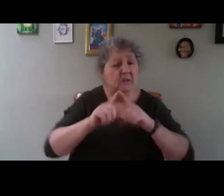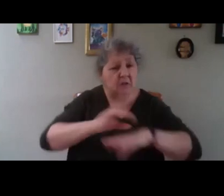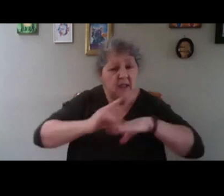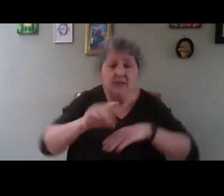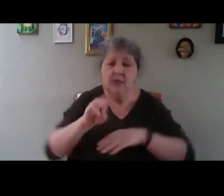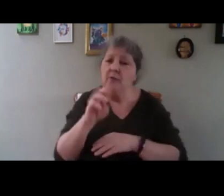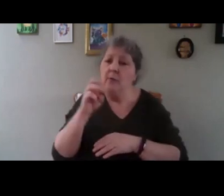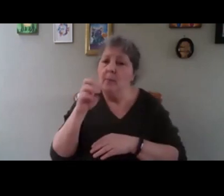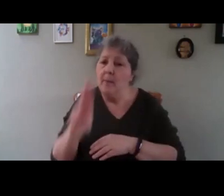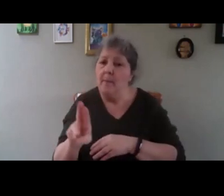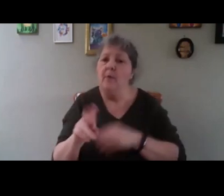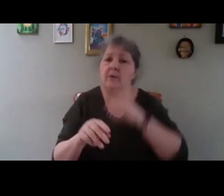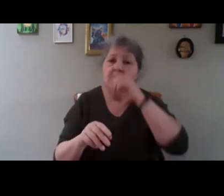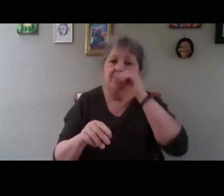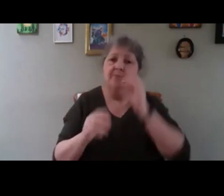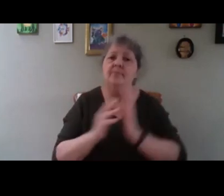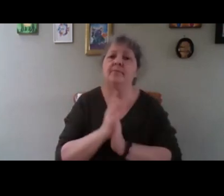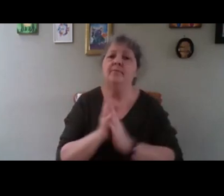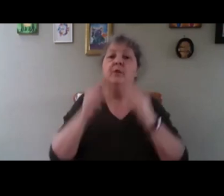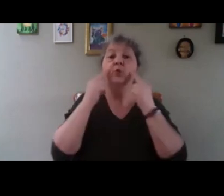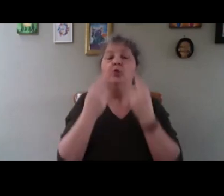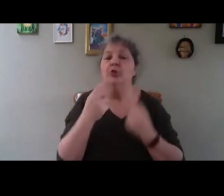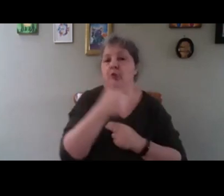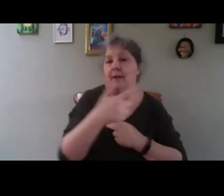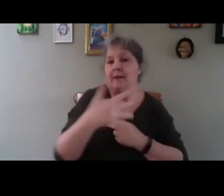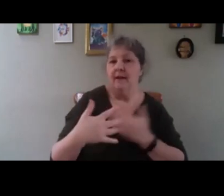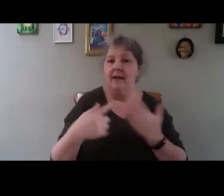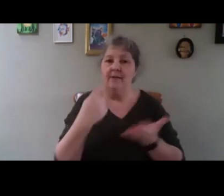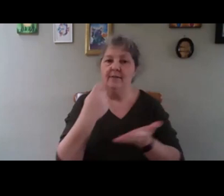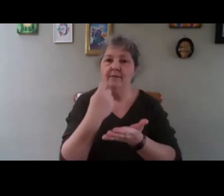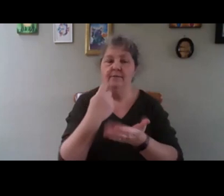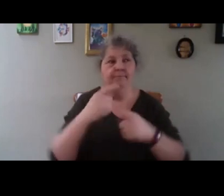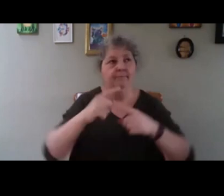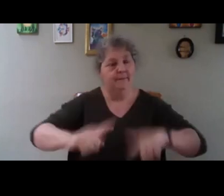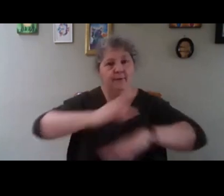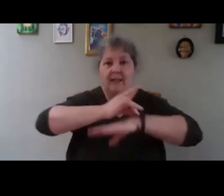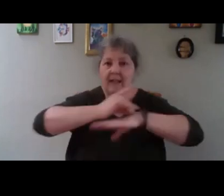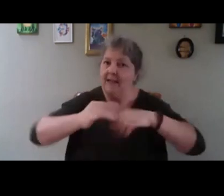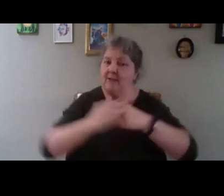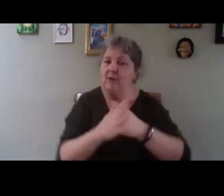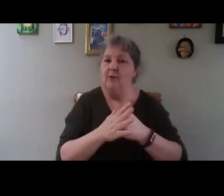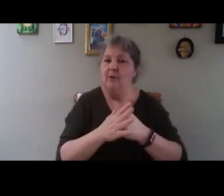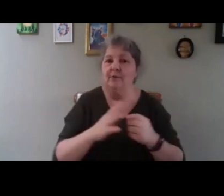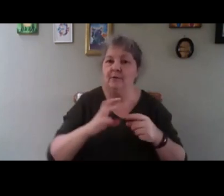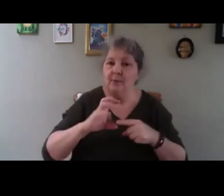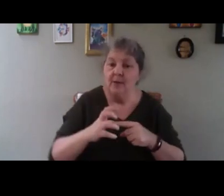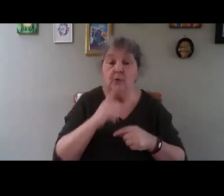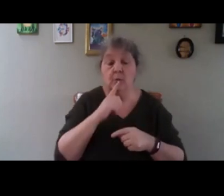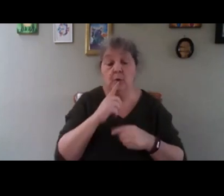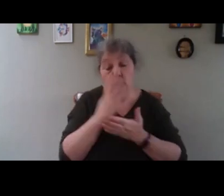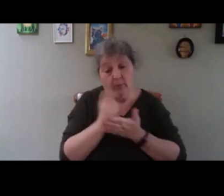and, of course, maybe, usually 25 types of tomatoes, but sometimes up to 40.